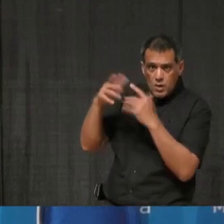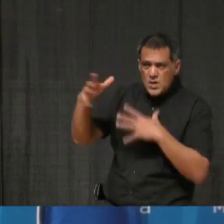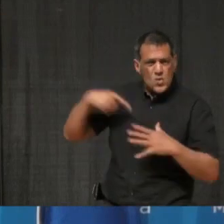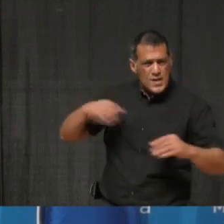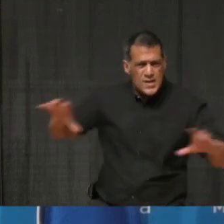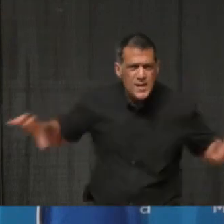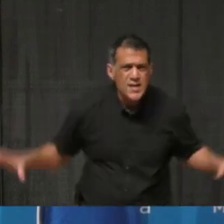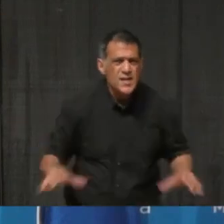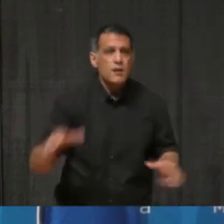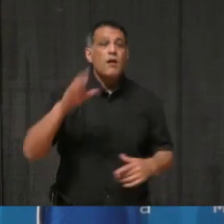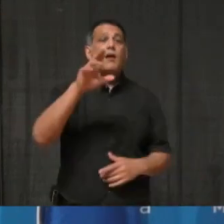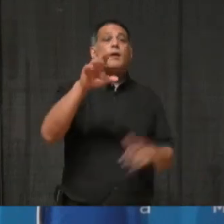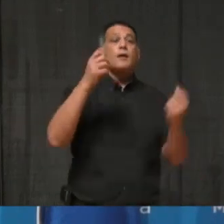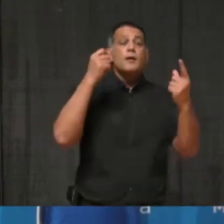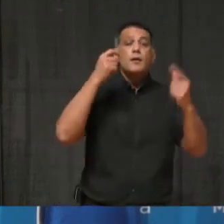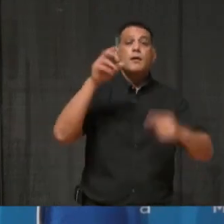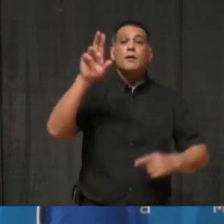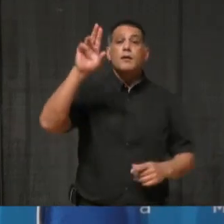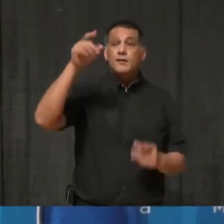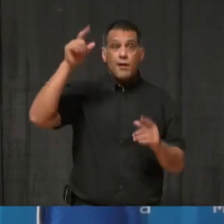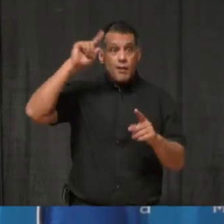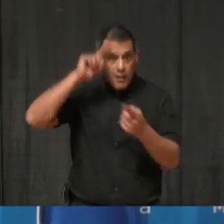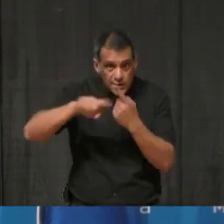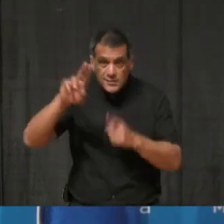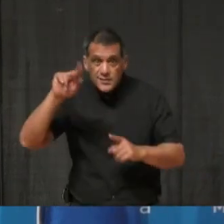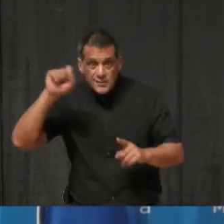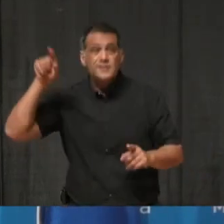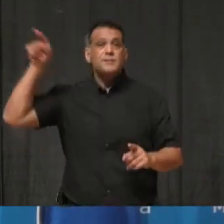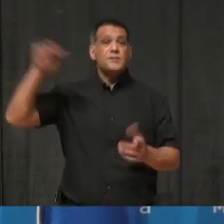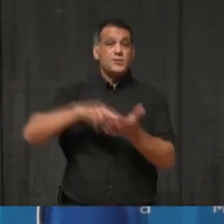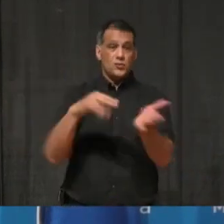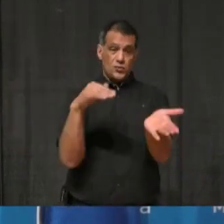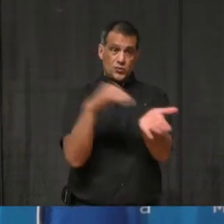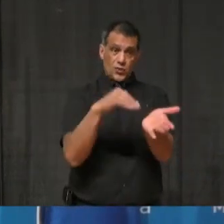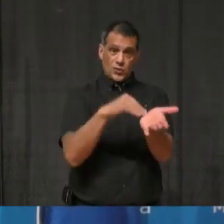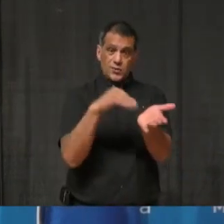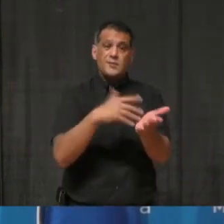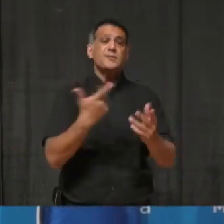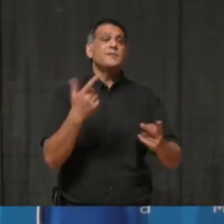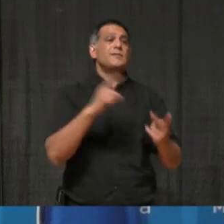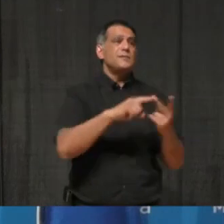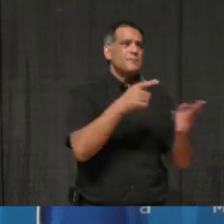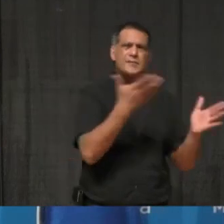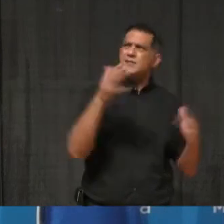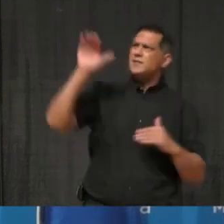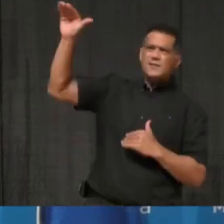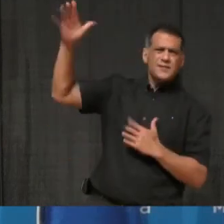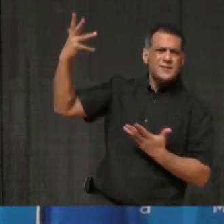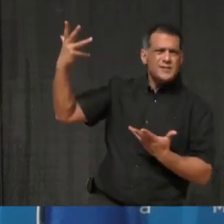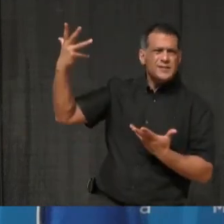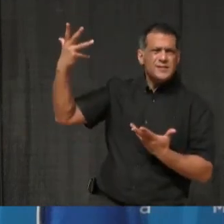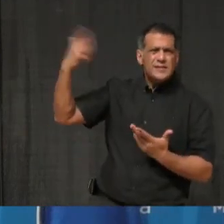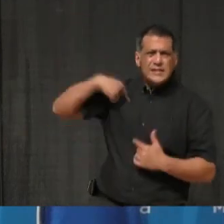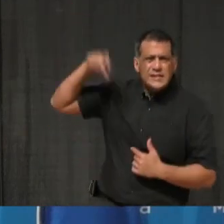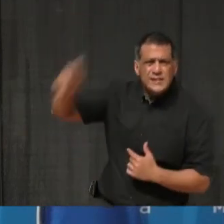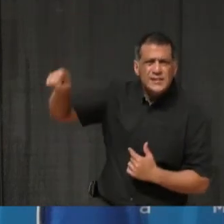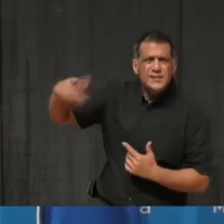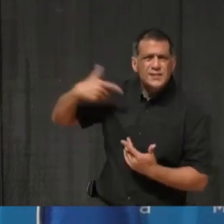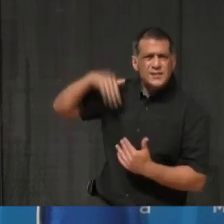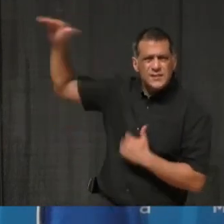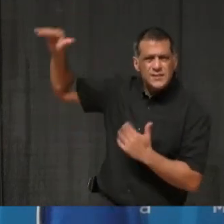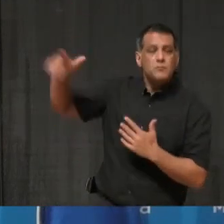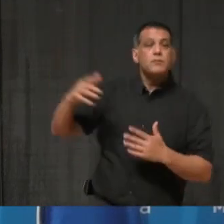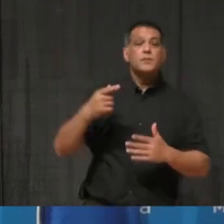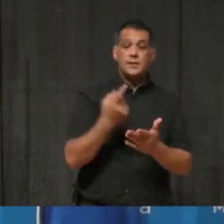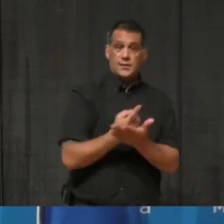doctors and other politicians all advocating that something needs to happen immediately. Last week, at our monthly meeting of the